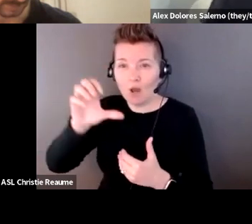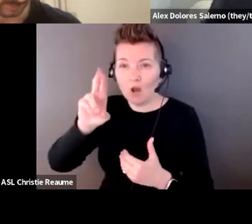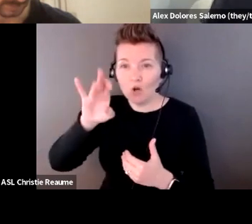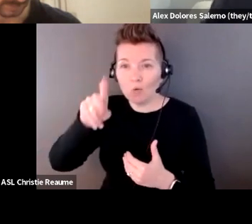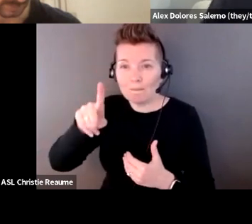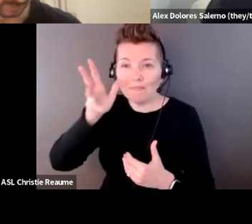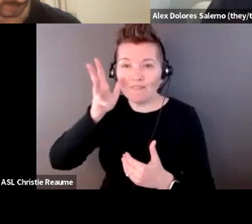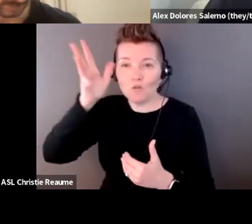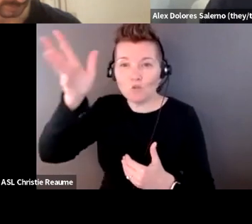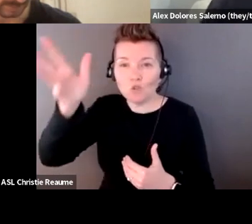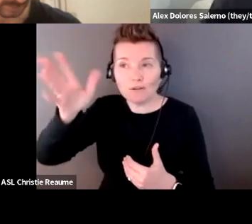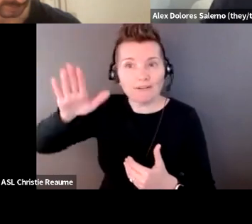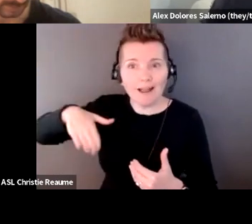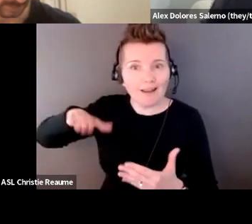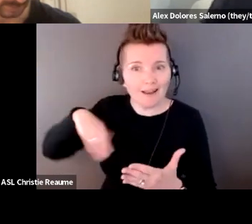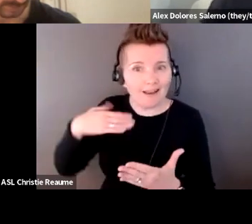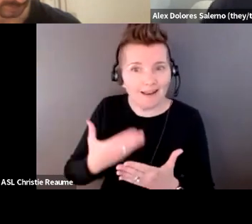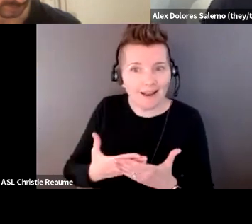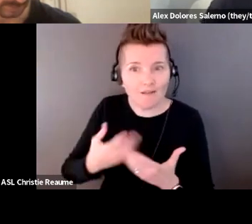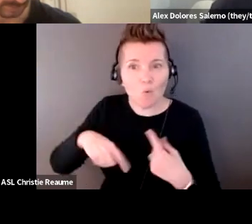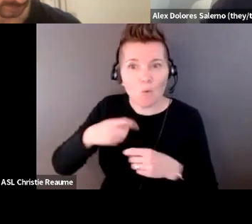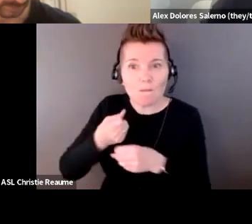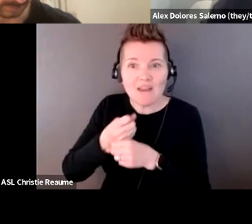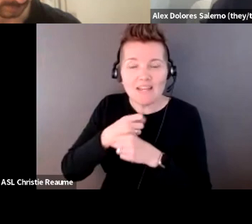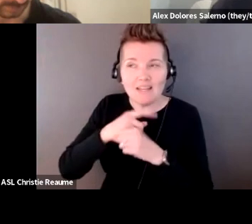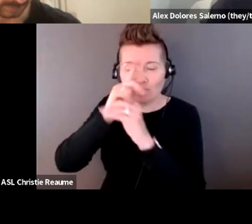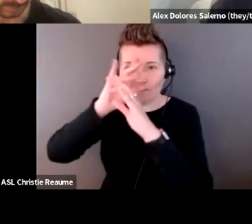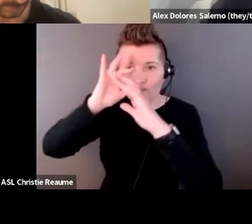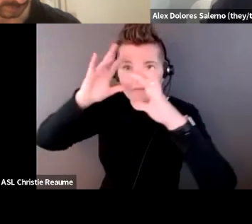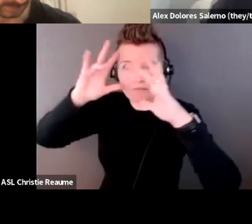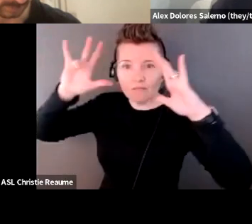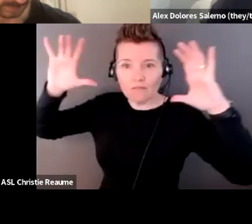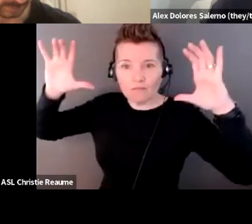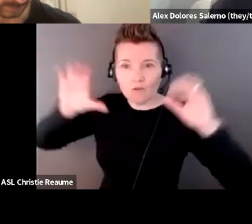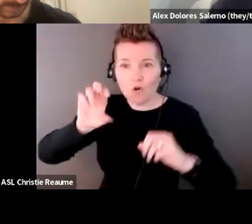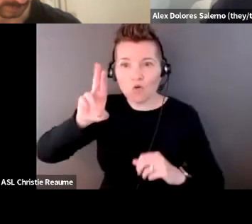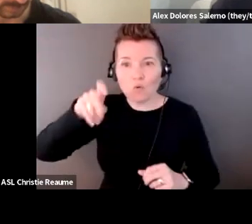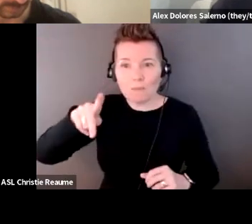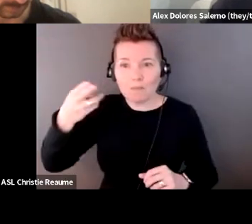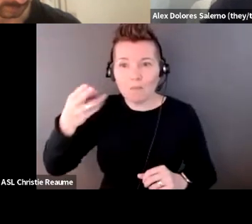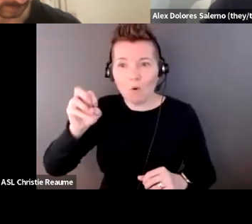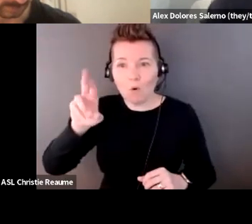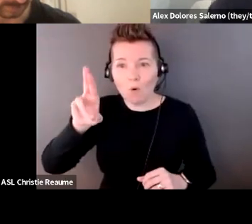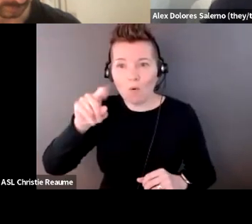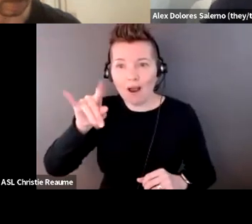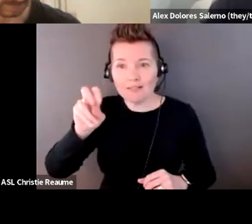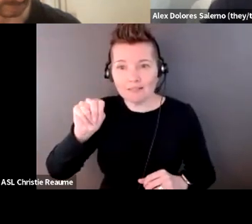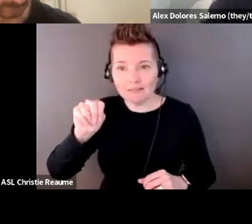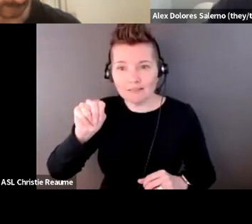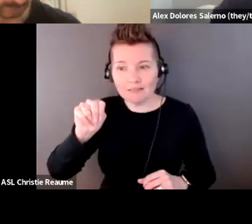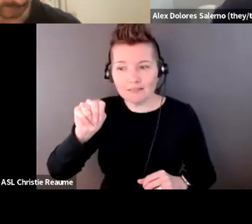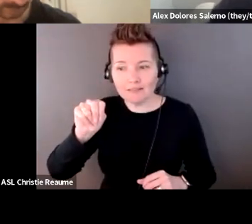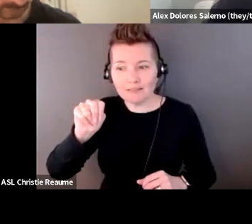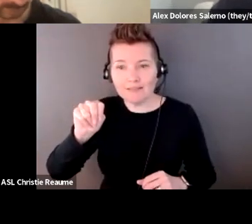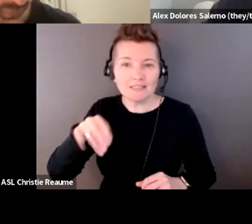yet here. So like kind of imagining that Crip horizon. So I think that's kind of where I'm going, um, with,